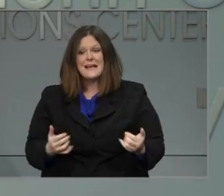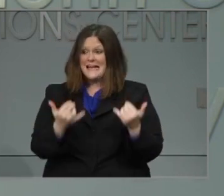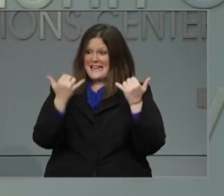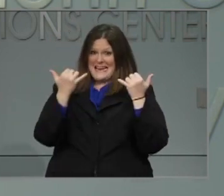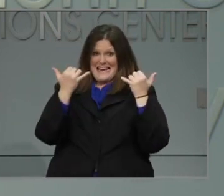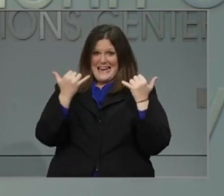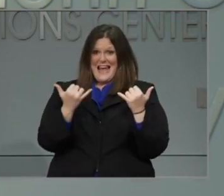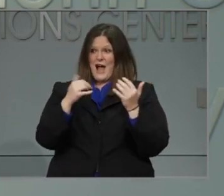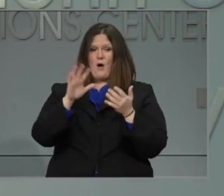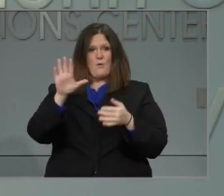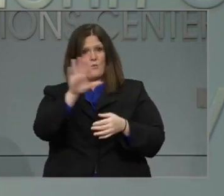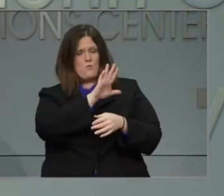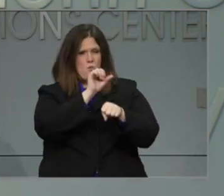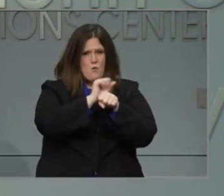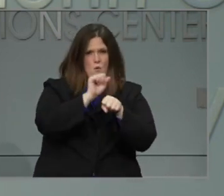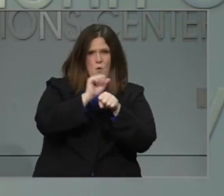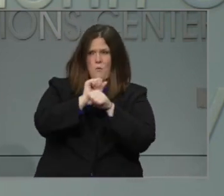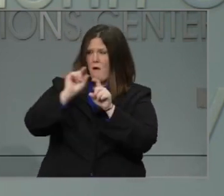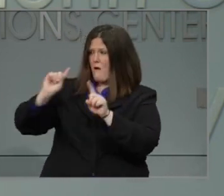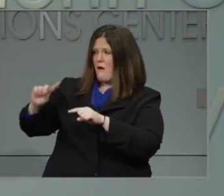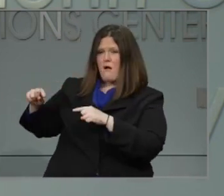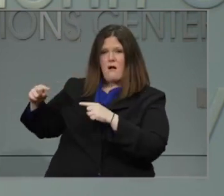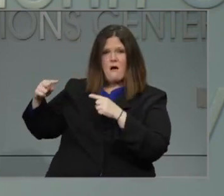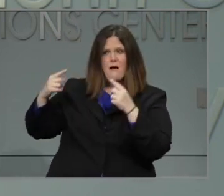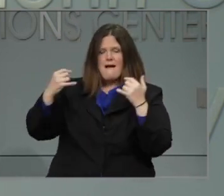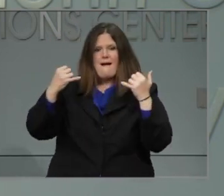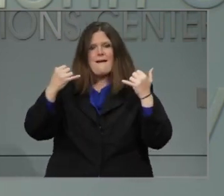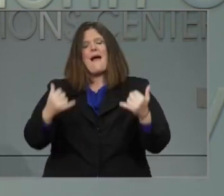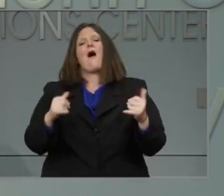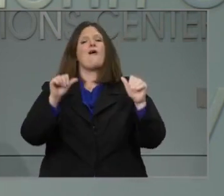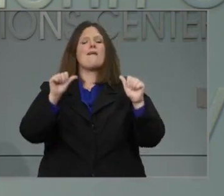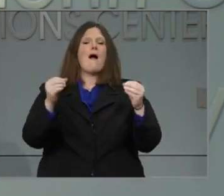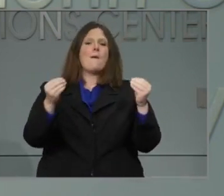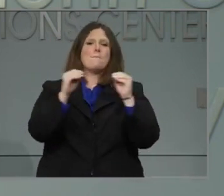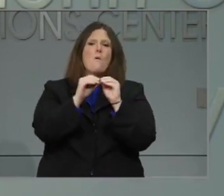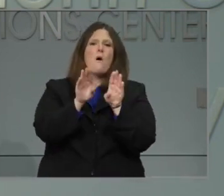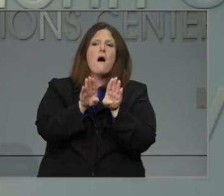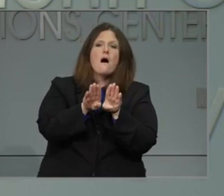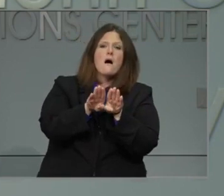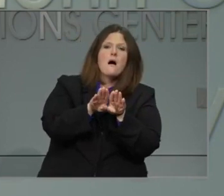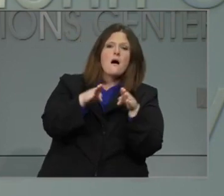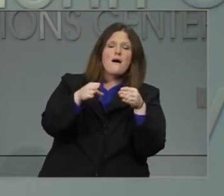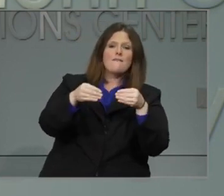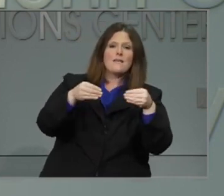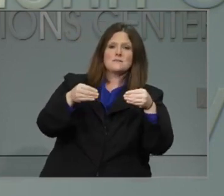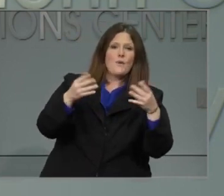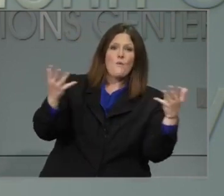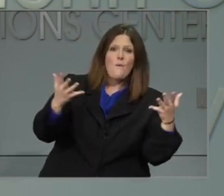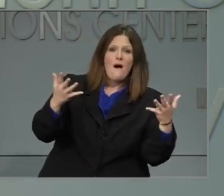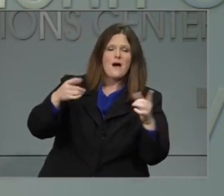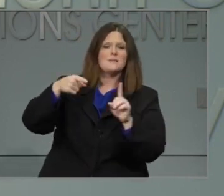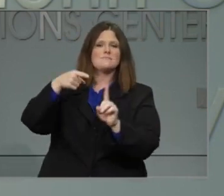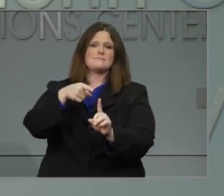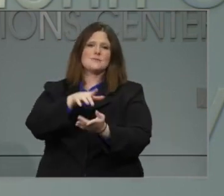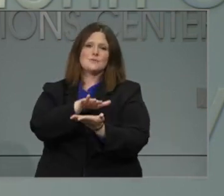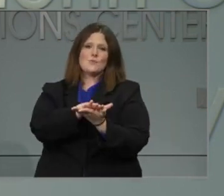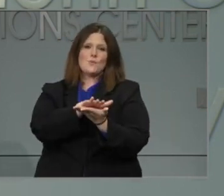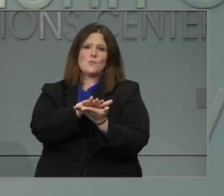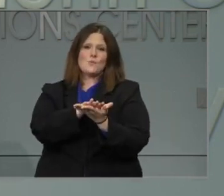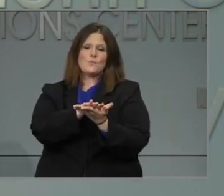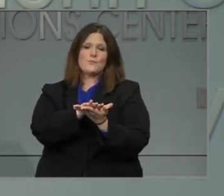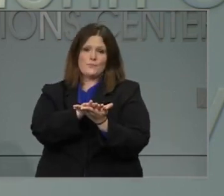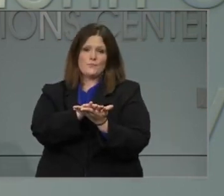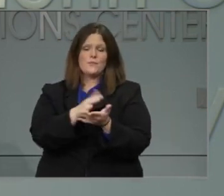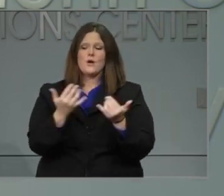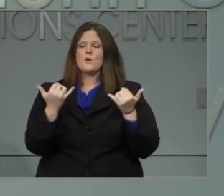careful step forward in a critical area, schools. Today, I announced that North Carolina public